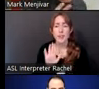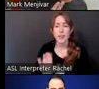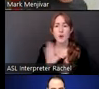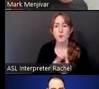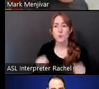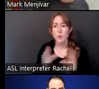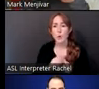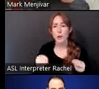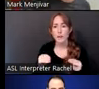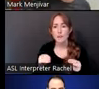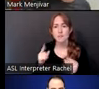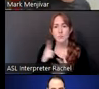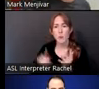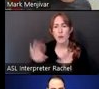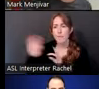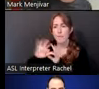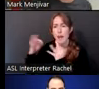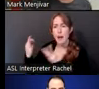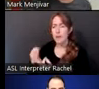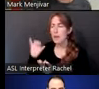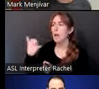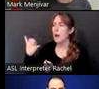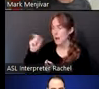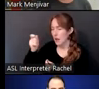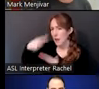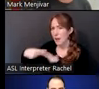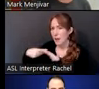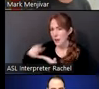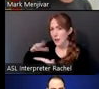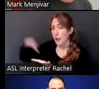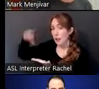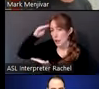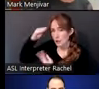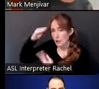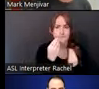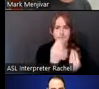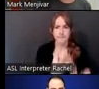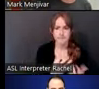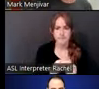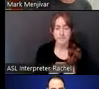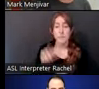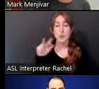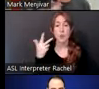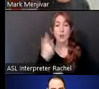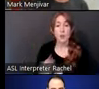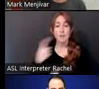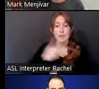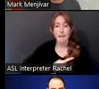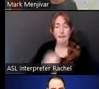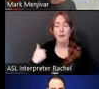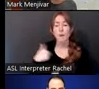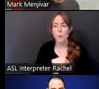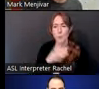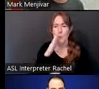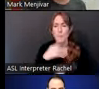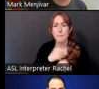And then on the third day, we were supposed to come back together and create these collaborative written pieces together that were going to then go into